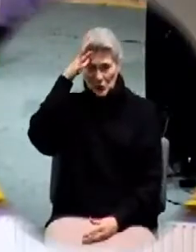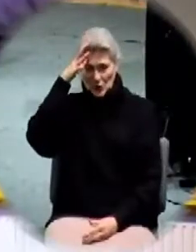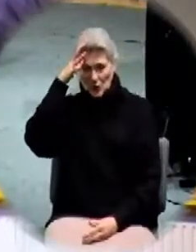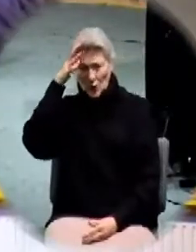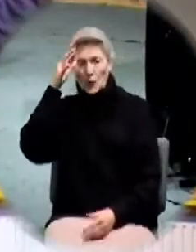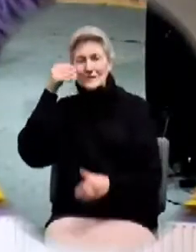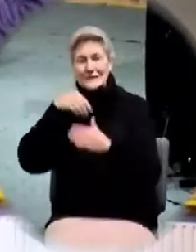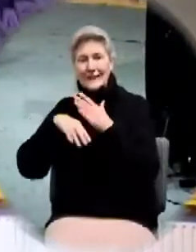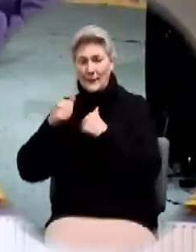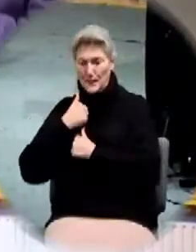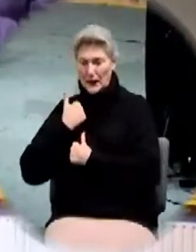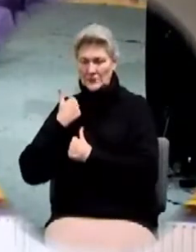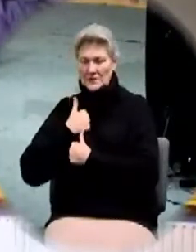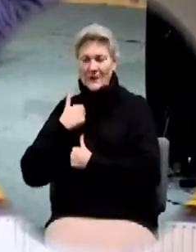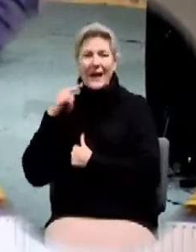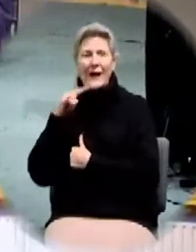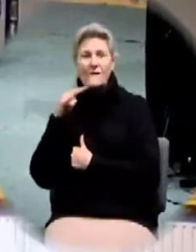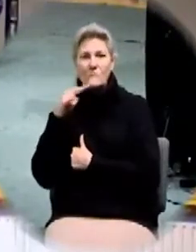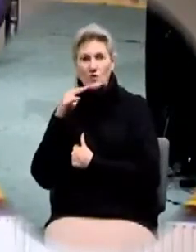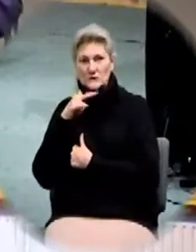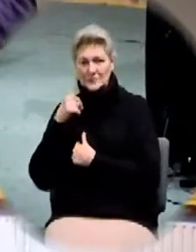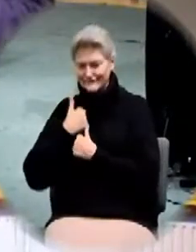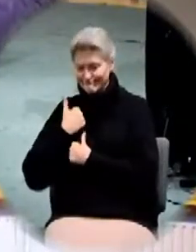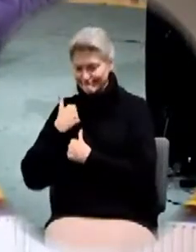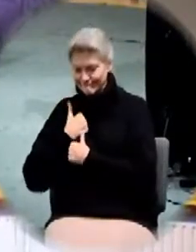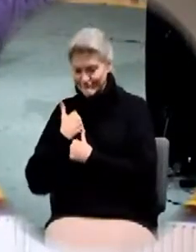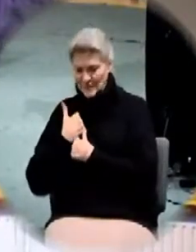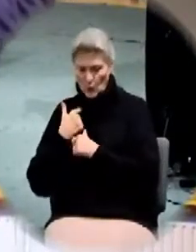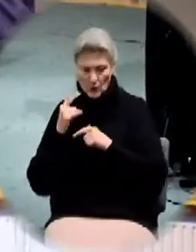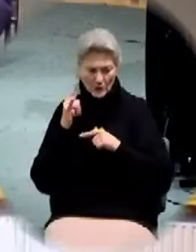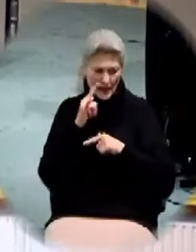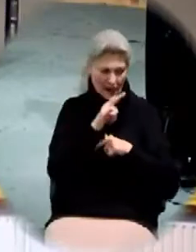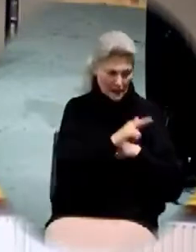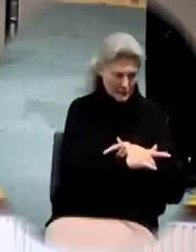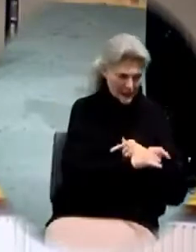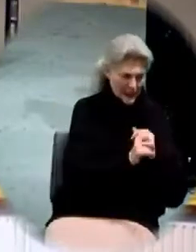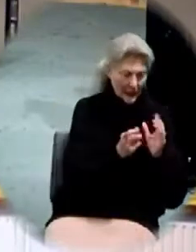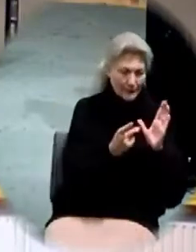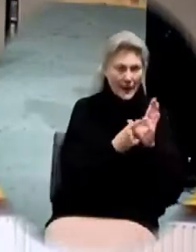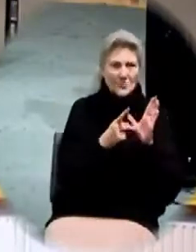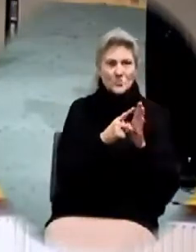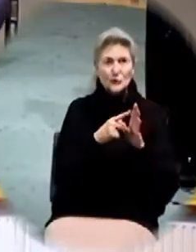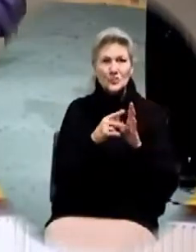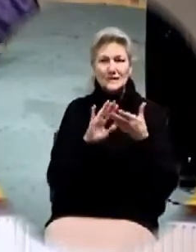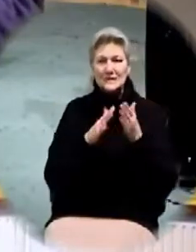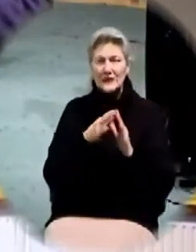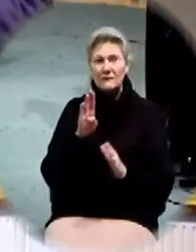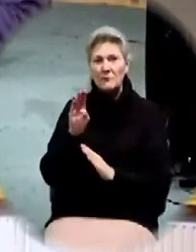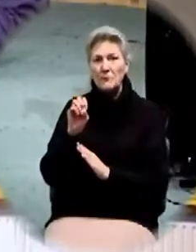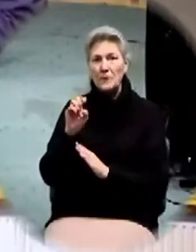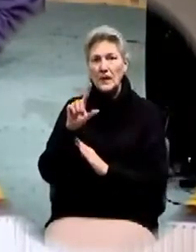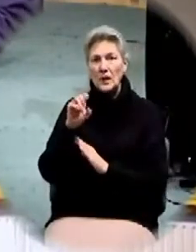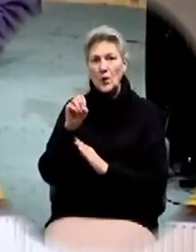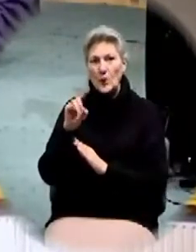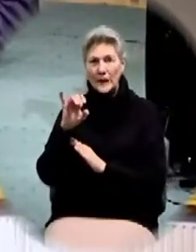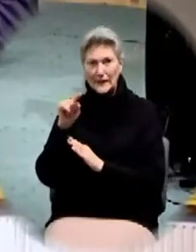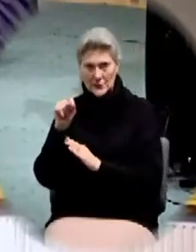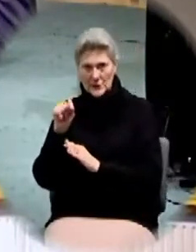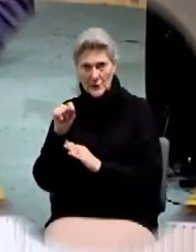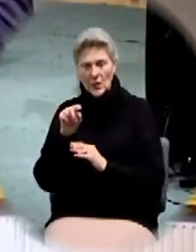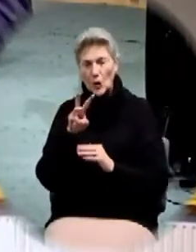was off wherever he was off to and came back to the city of Beloit where his parents still lived